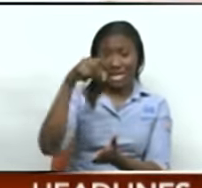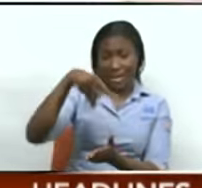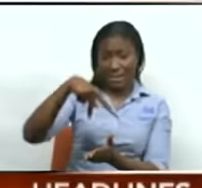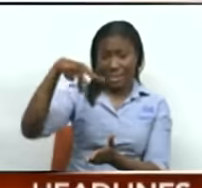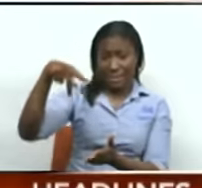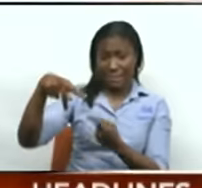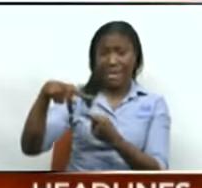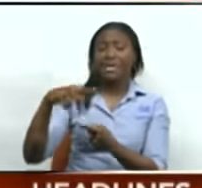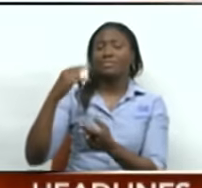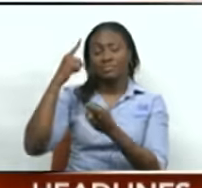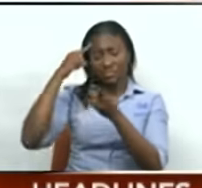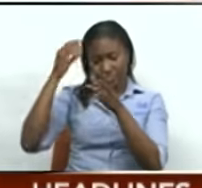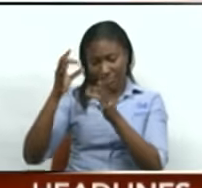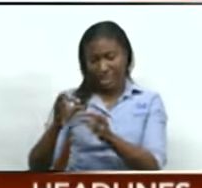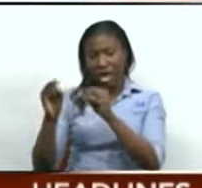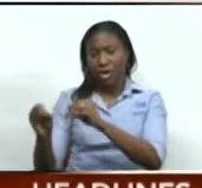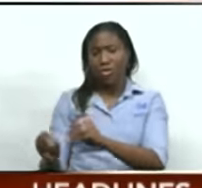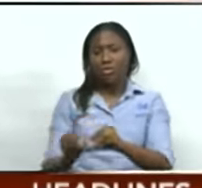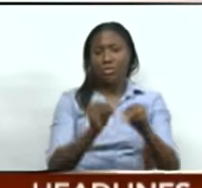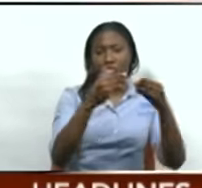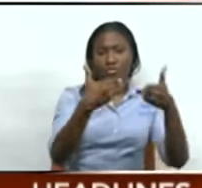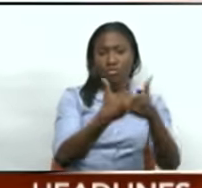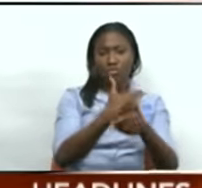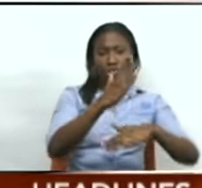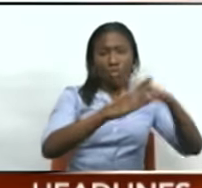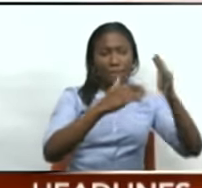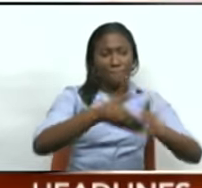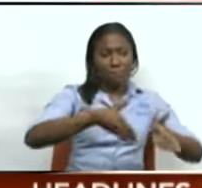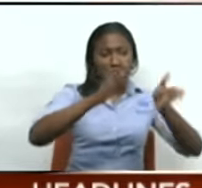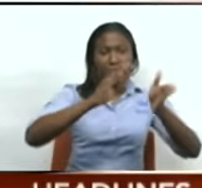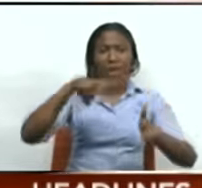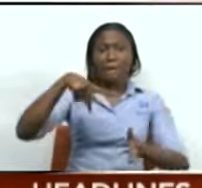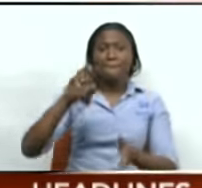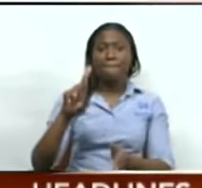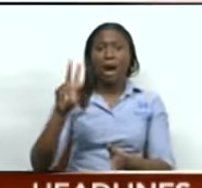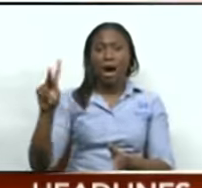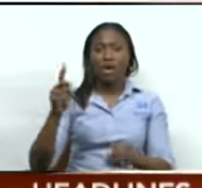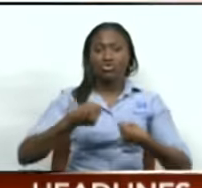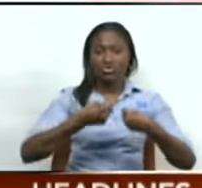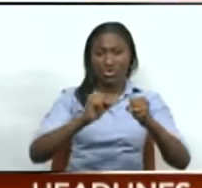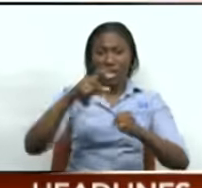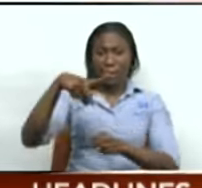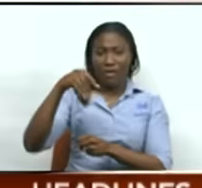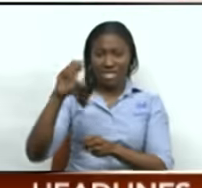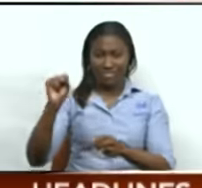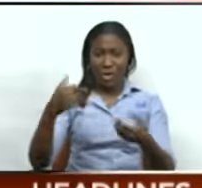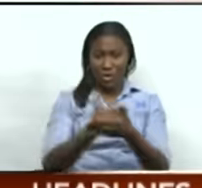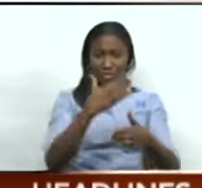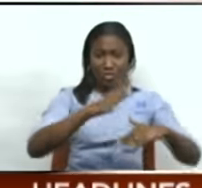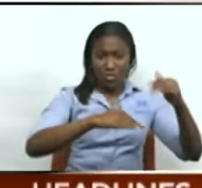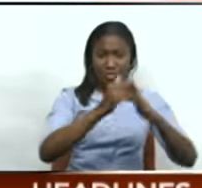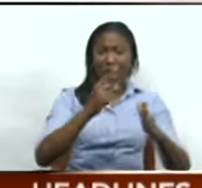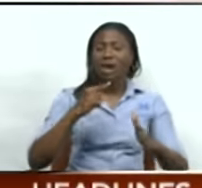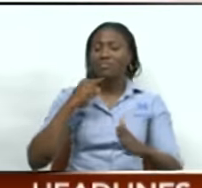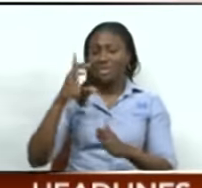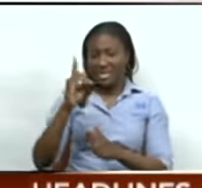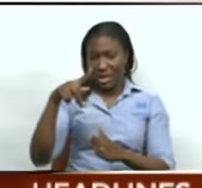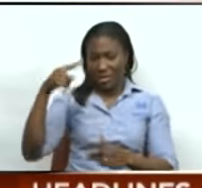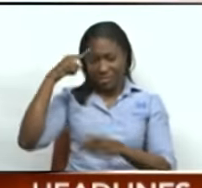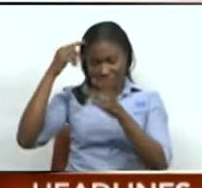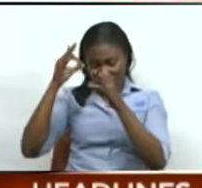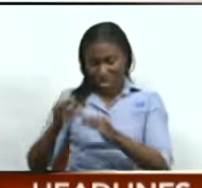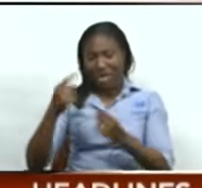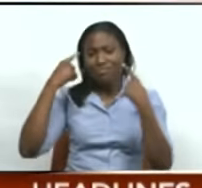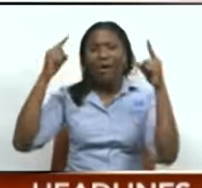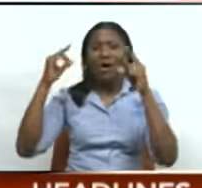had, in fact, agreed to move into the new office on Park Street in Port of Spain. Minister West issued a media release a short while ago